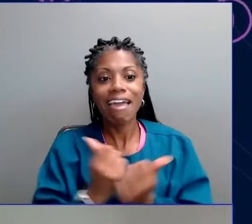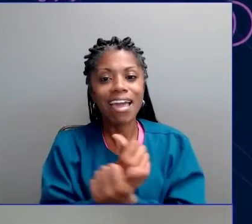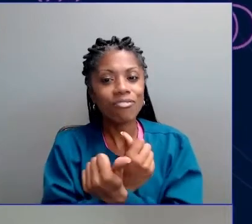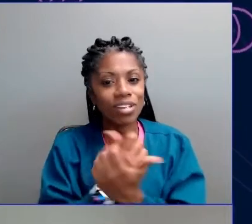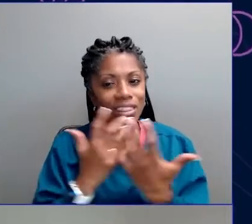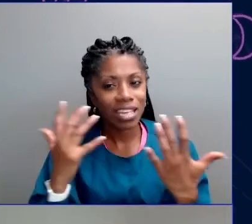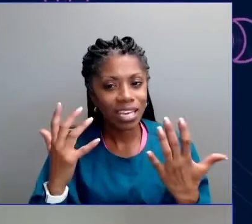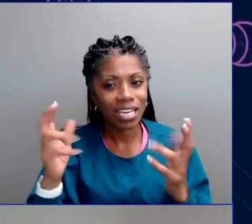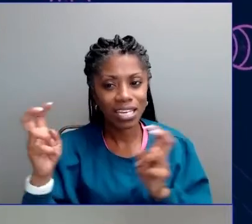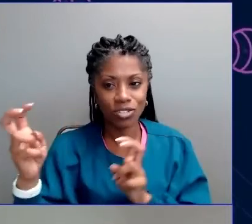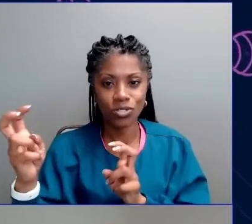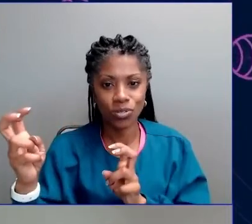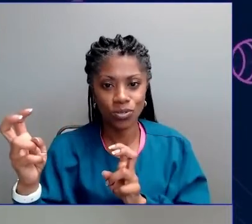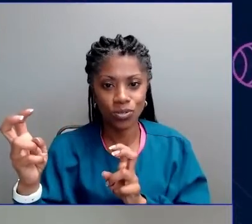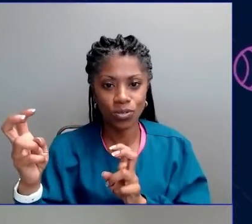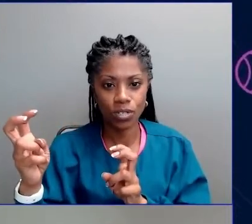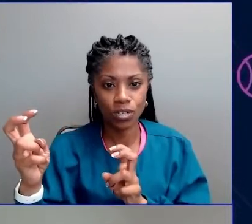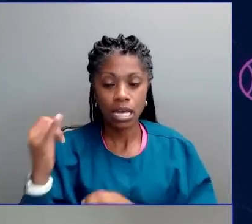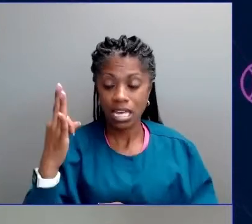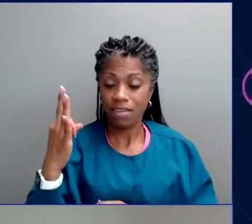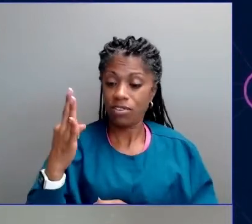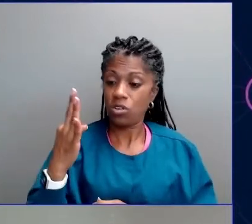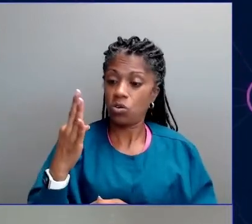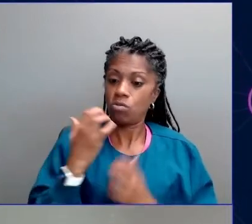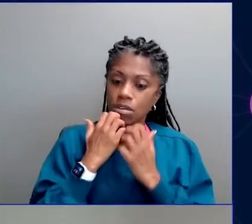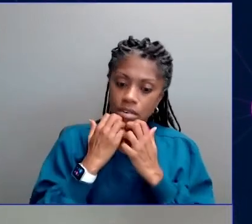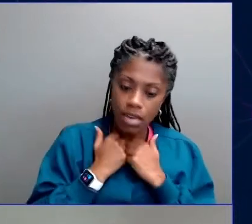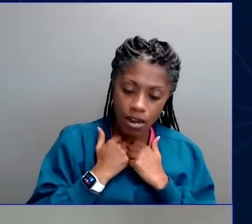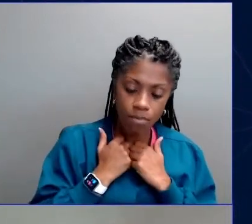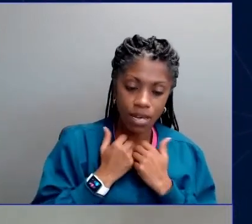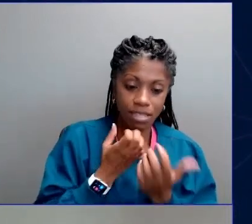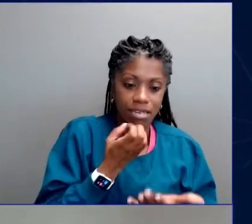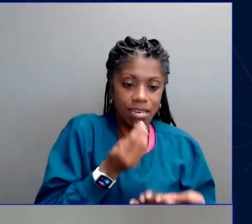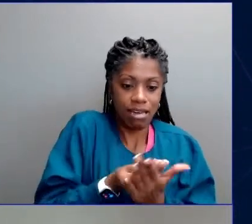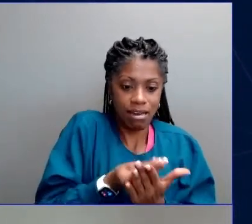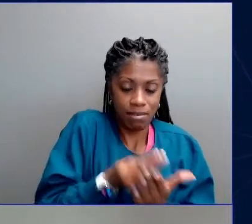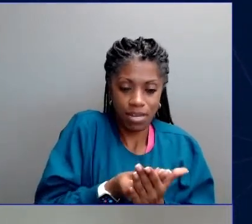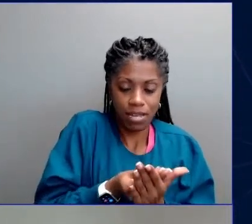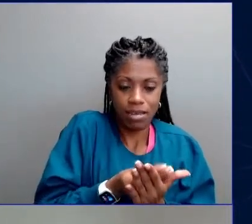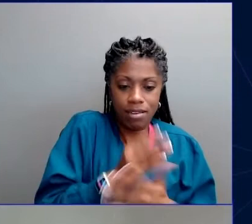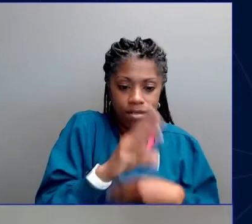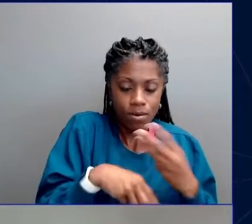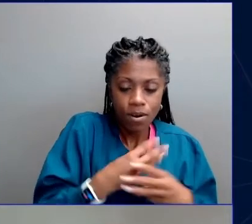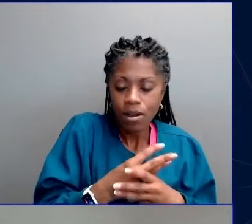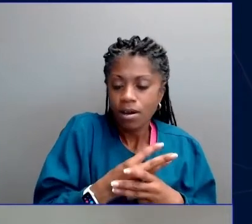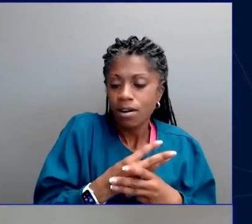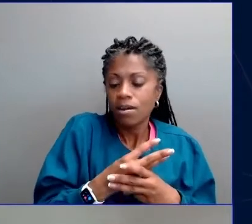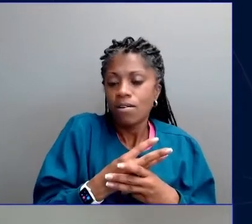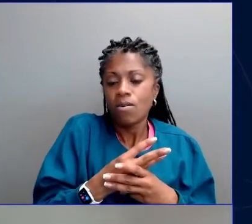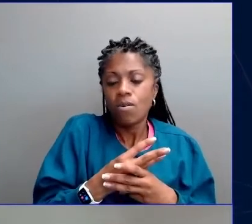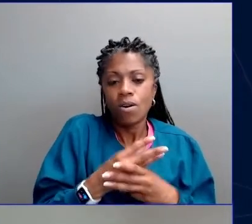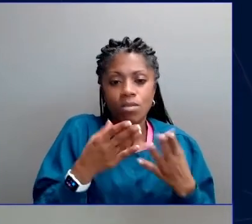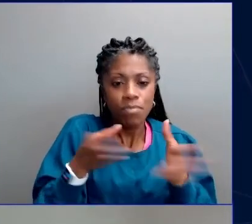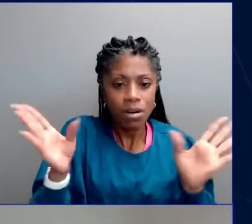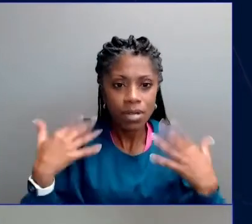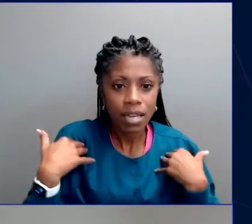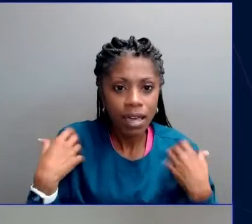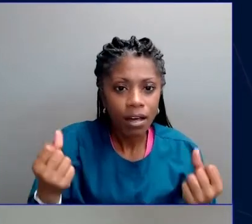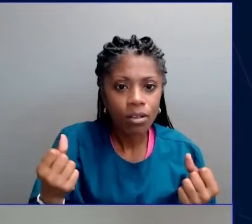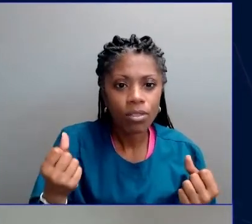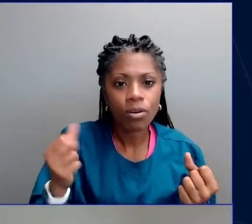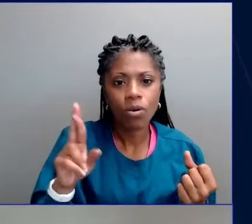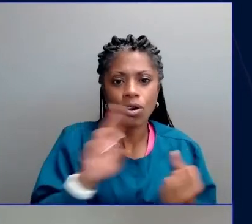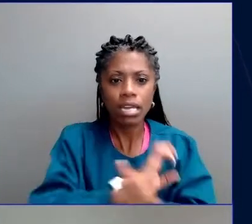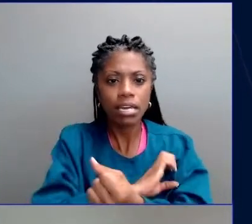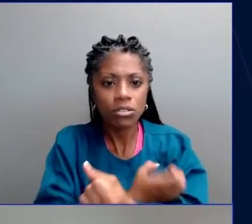if you care about the economy or energy, if you care about the environment, yes, or public health, natural